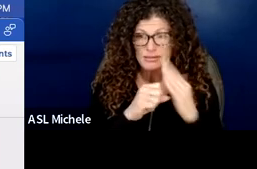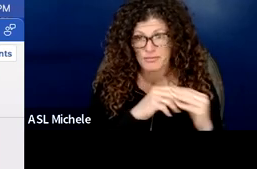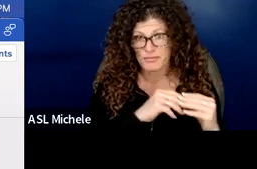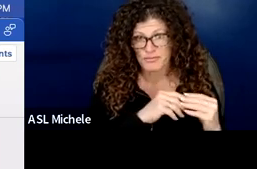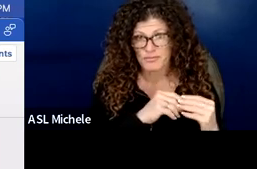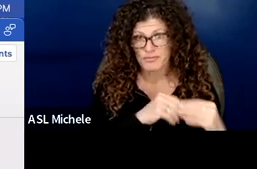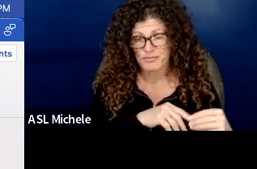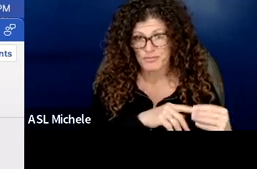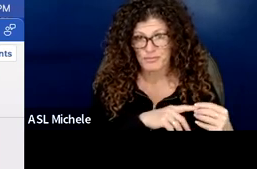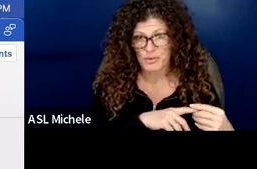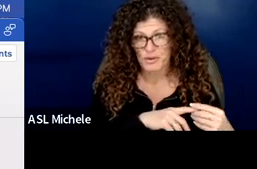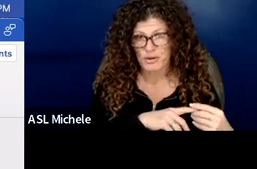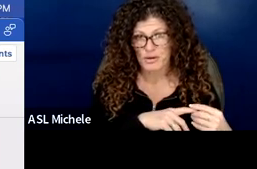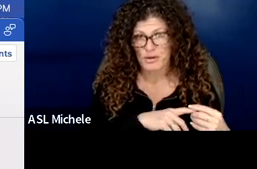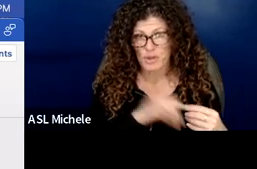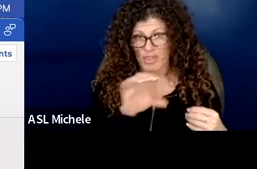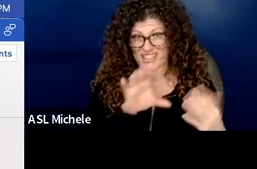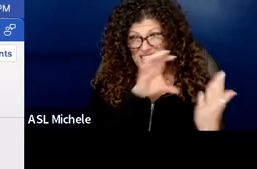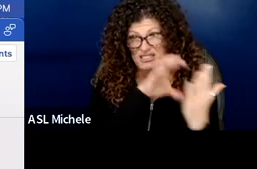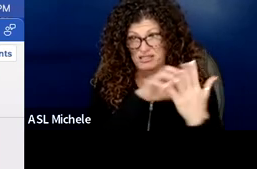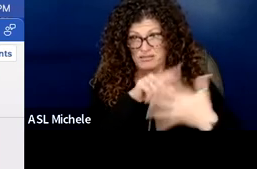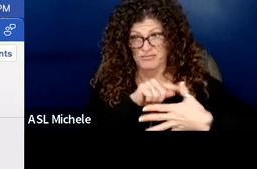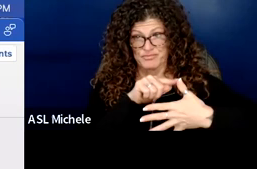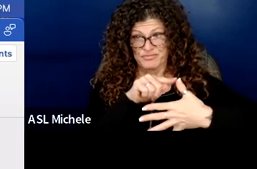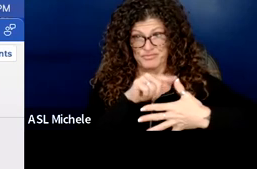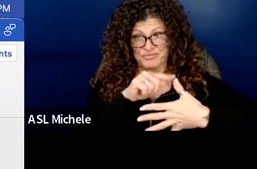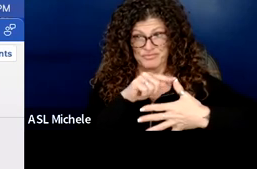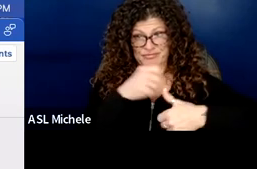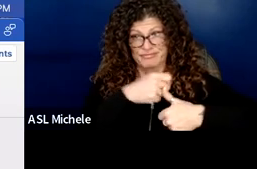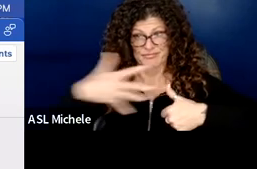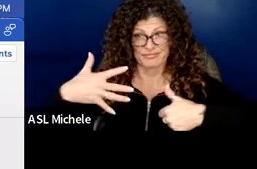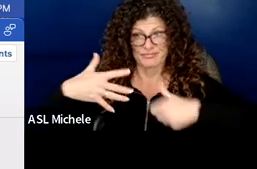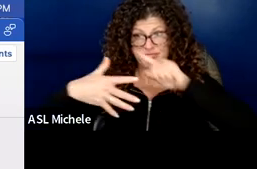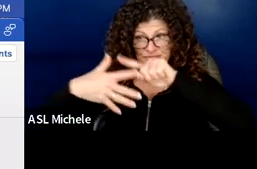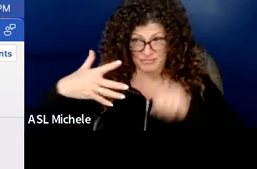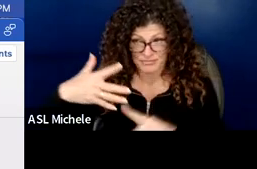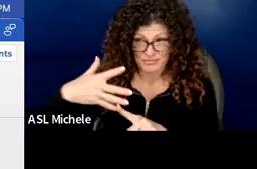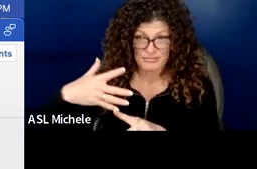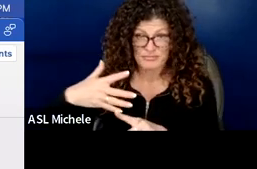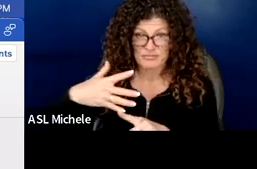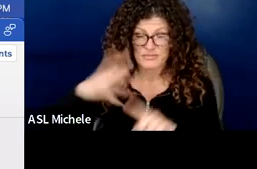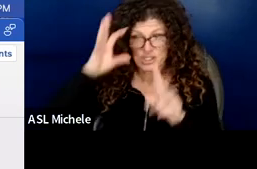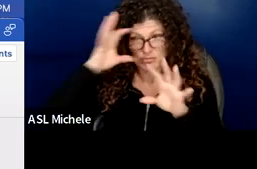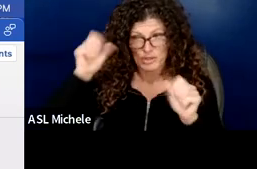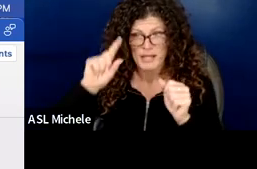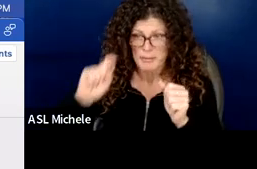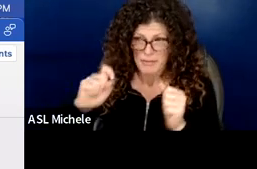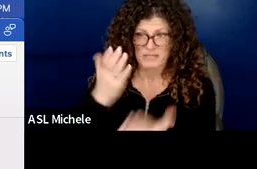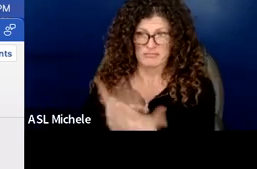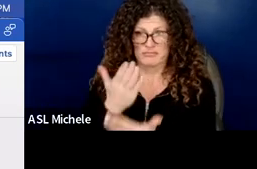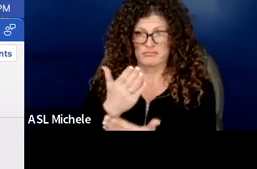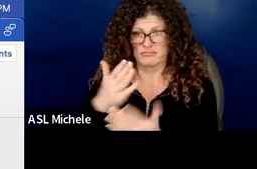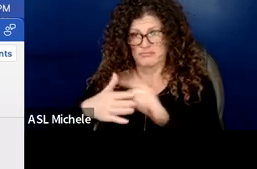in this particular section where the superintendent um candidate has to demonstrate um these